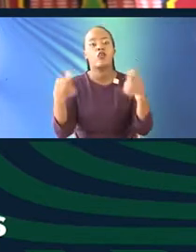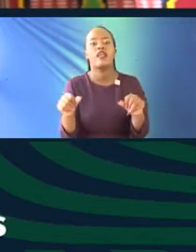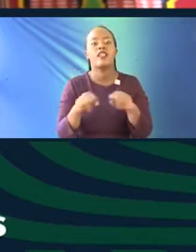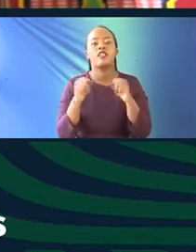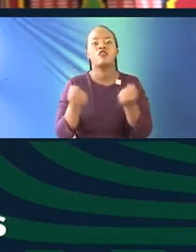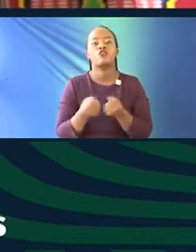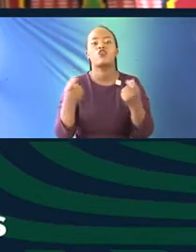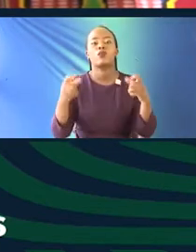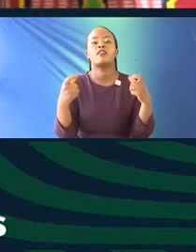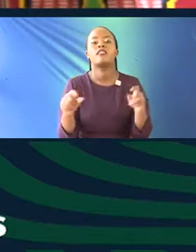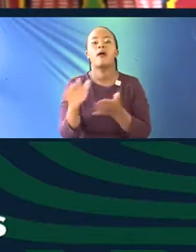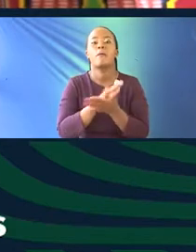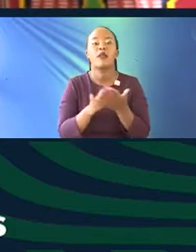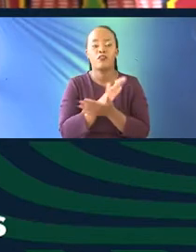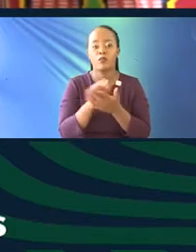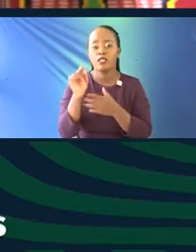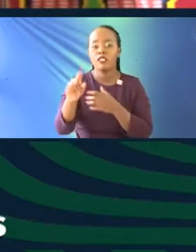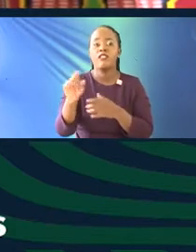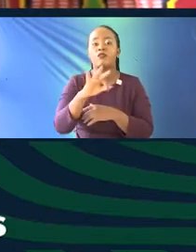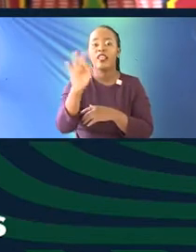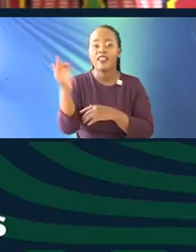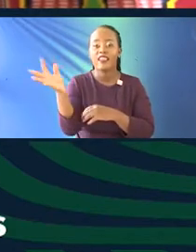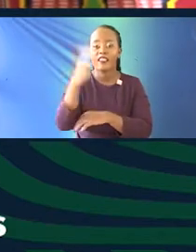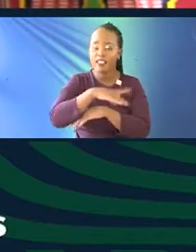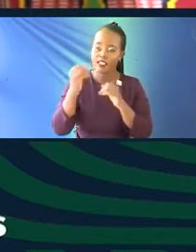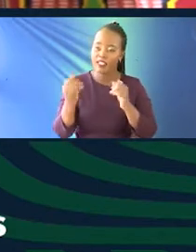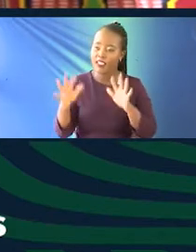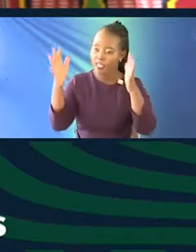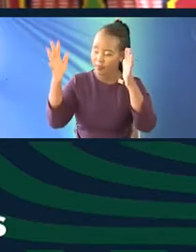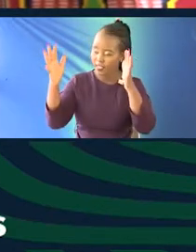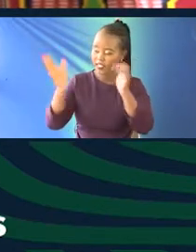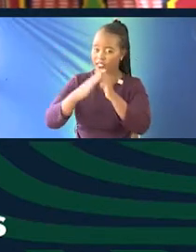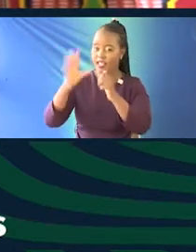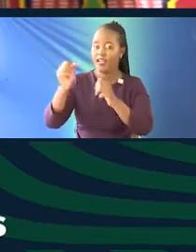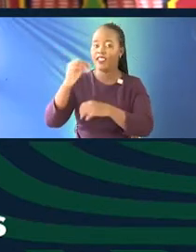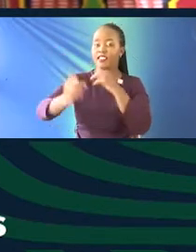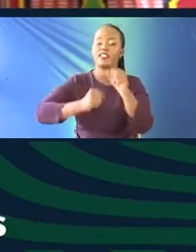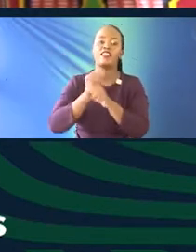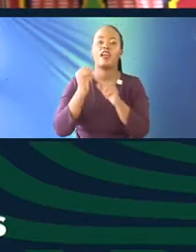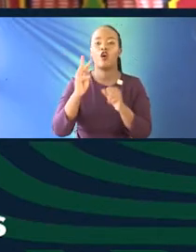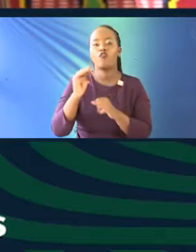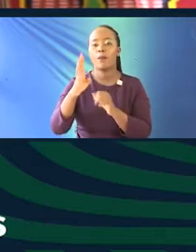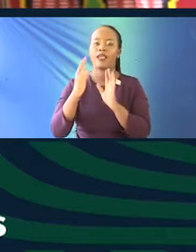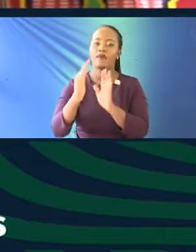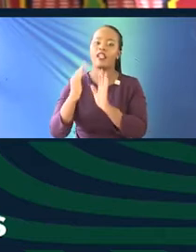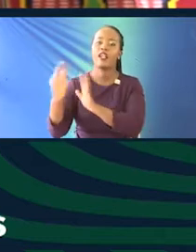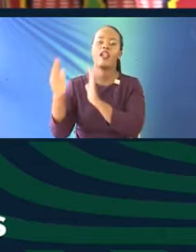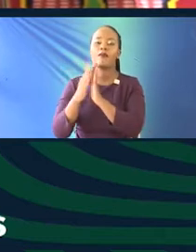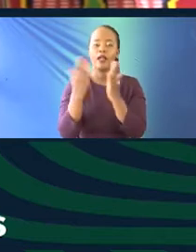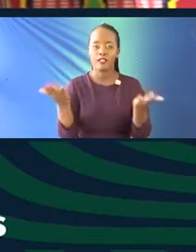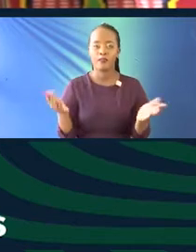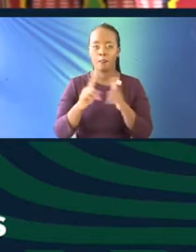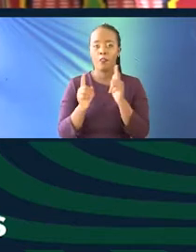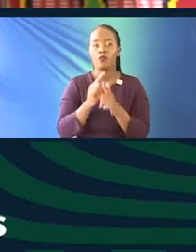media platform. And that was a three-day festival celebrating the 90th anniversary of the Macmillan. And that festival was themed